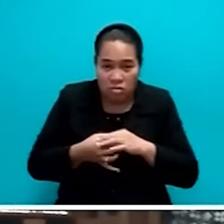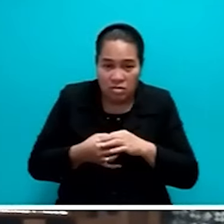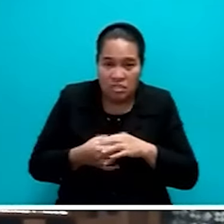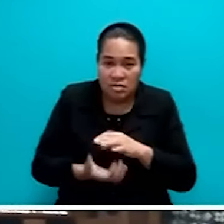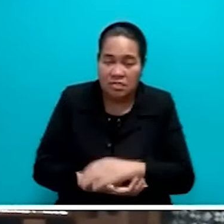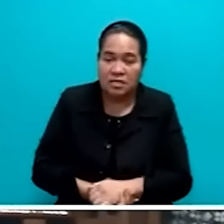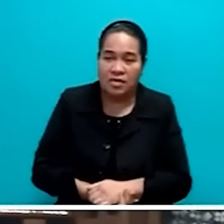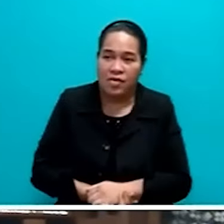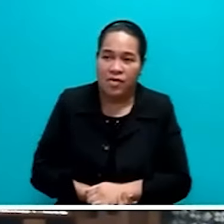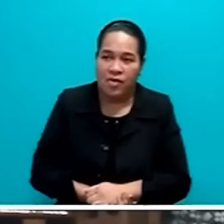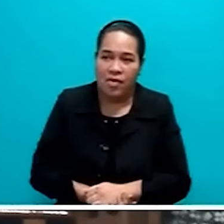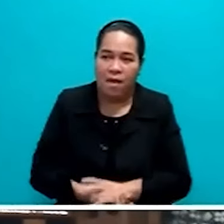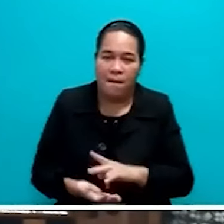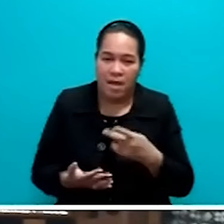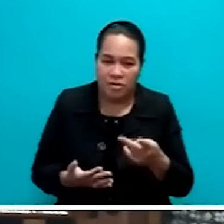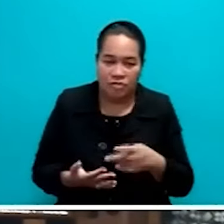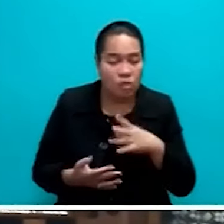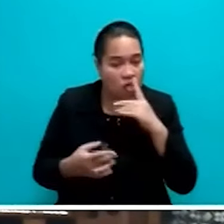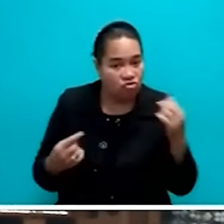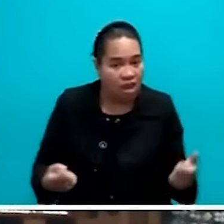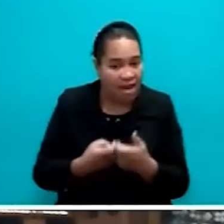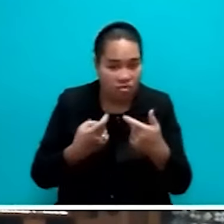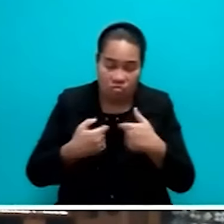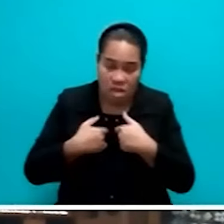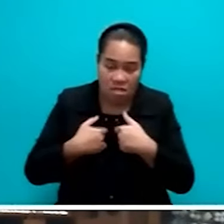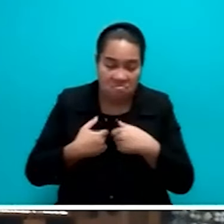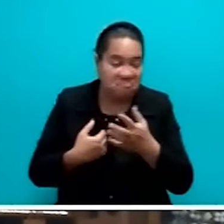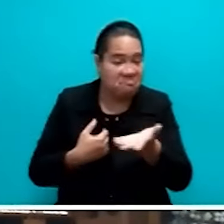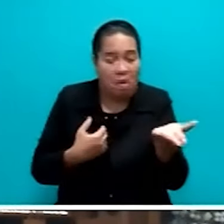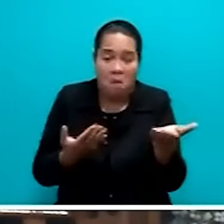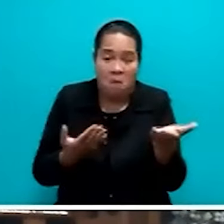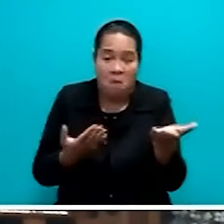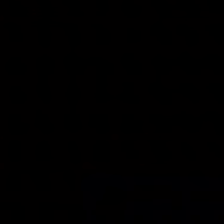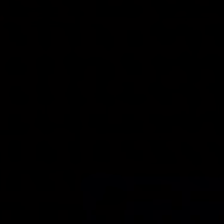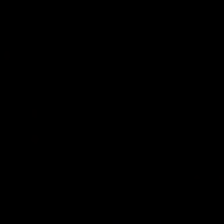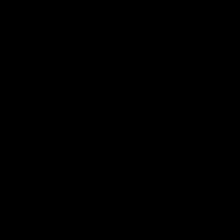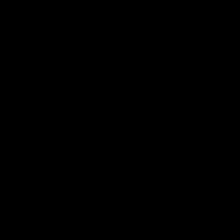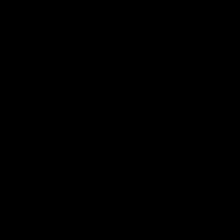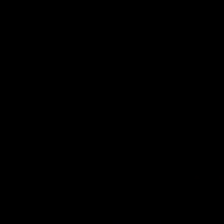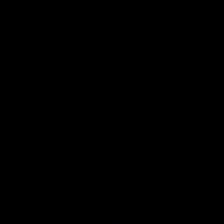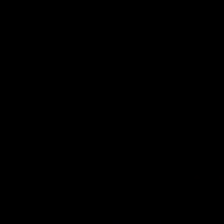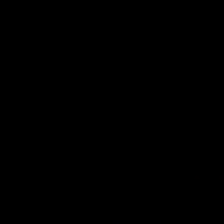I can challenge anyone to challenge me on any...